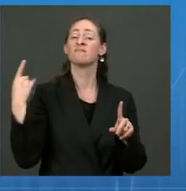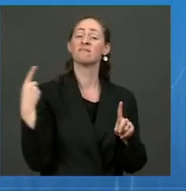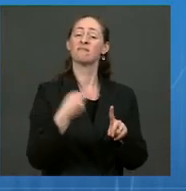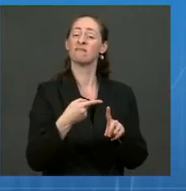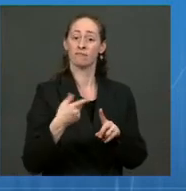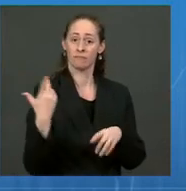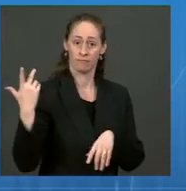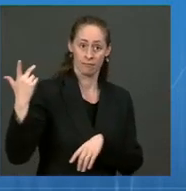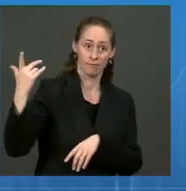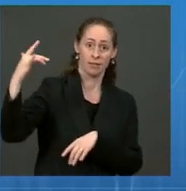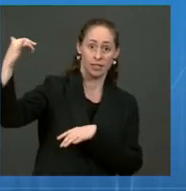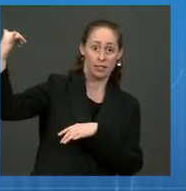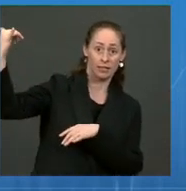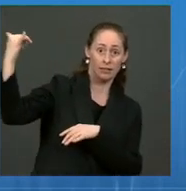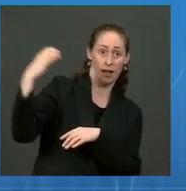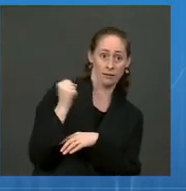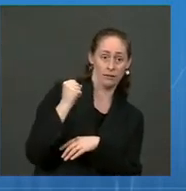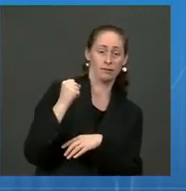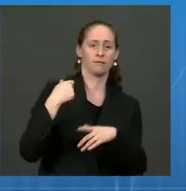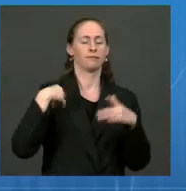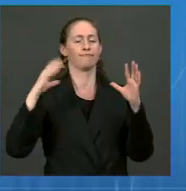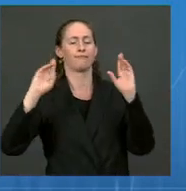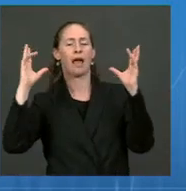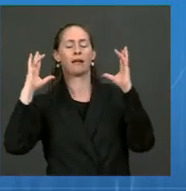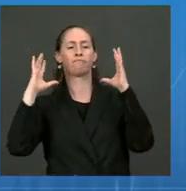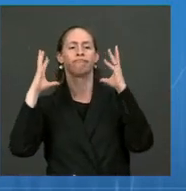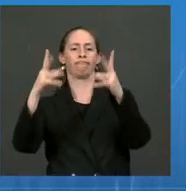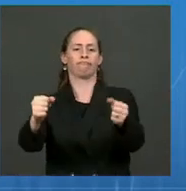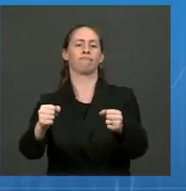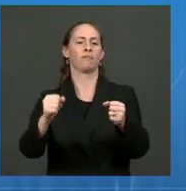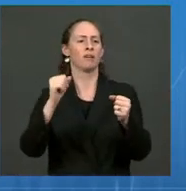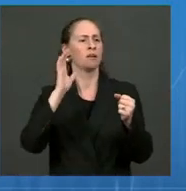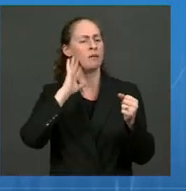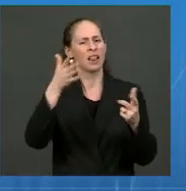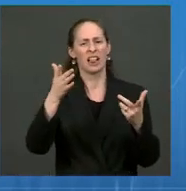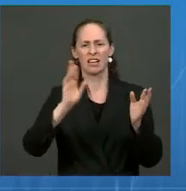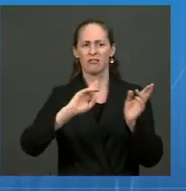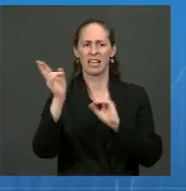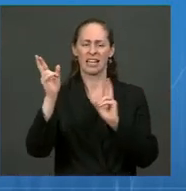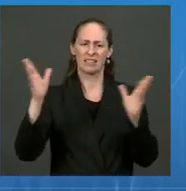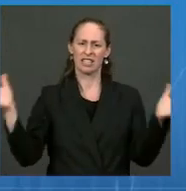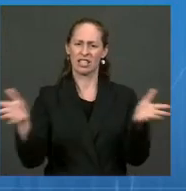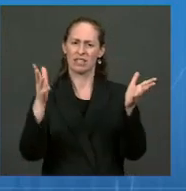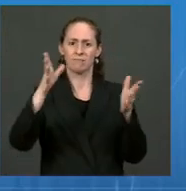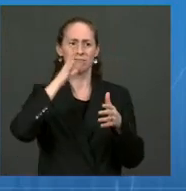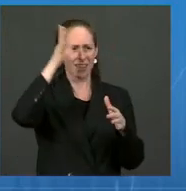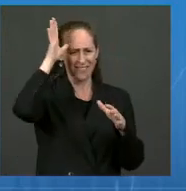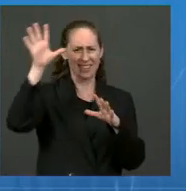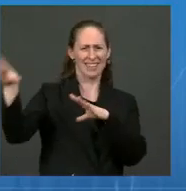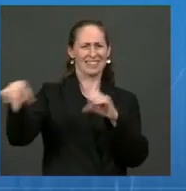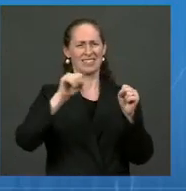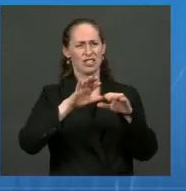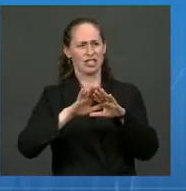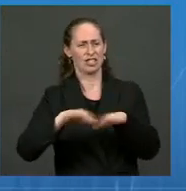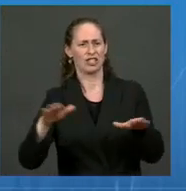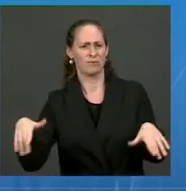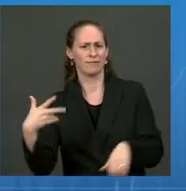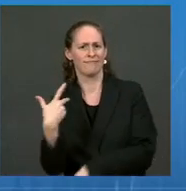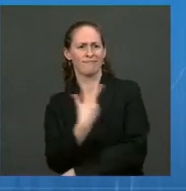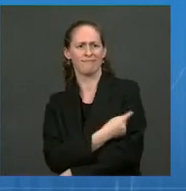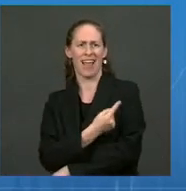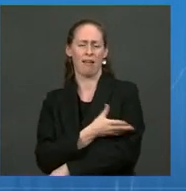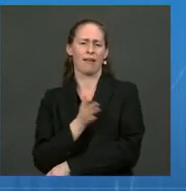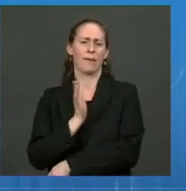and CDC's decisions so that parents can get their kids vaccinated quickly, easily, and conveniently.